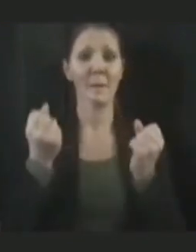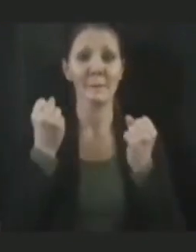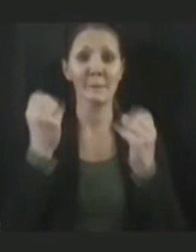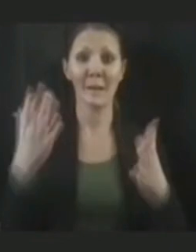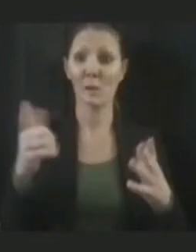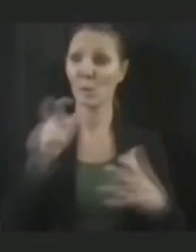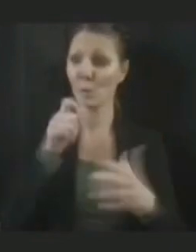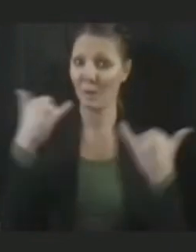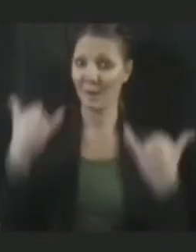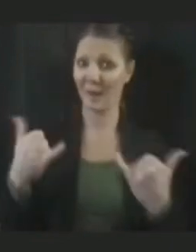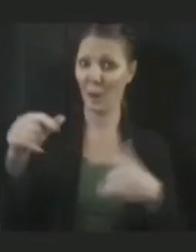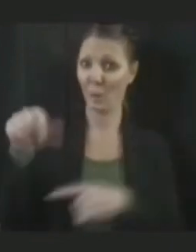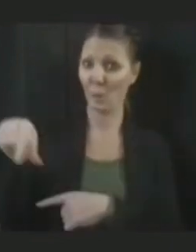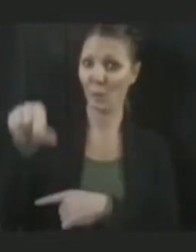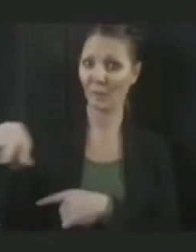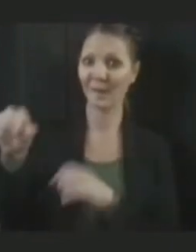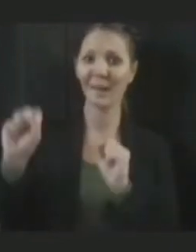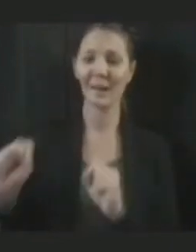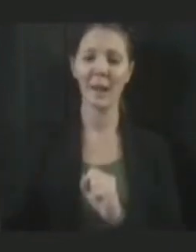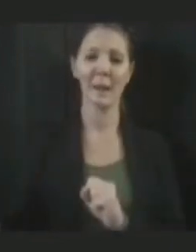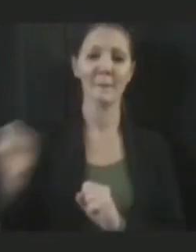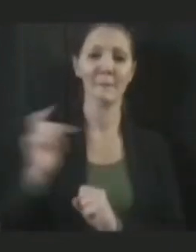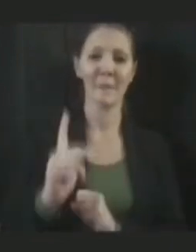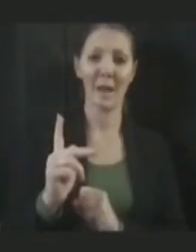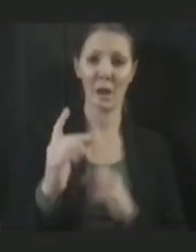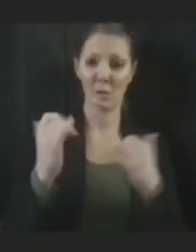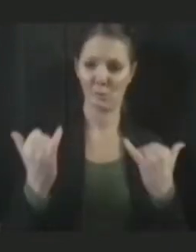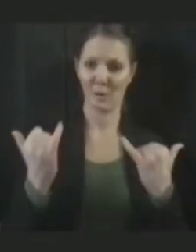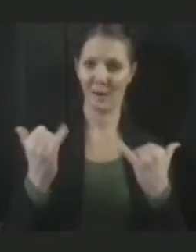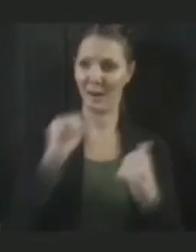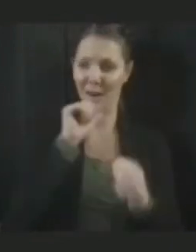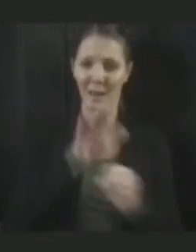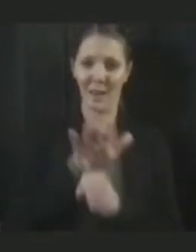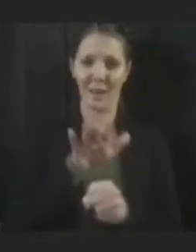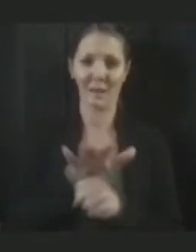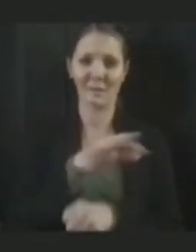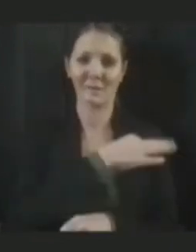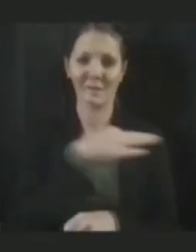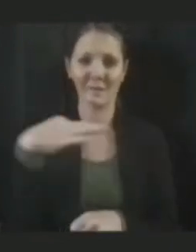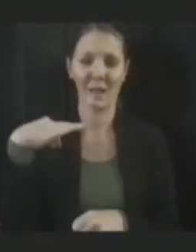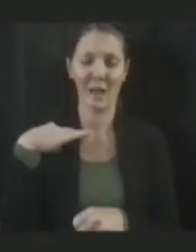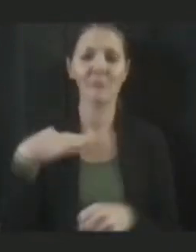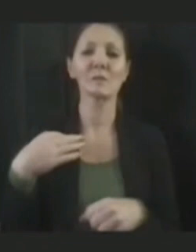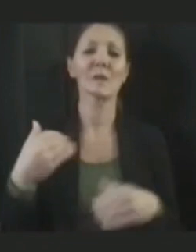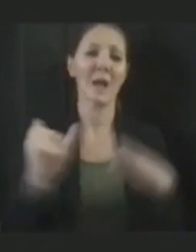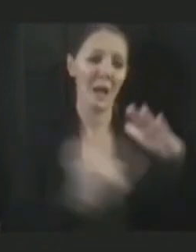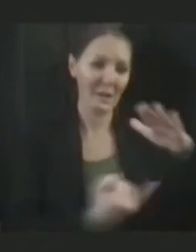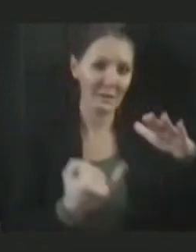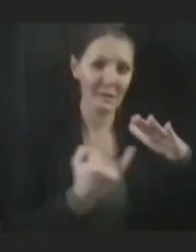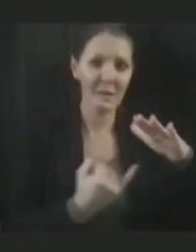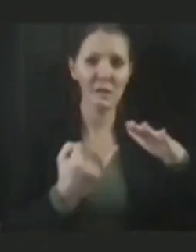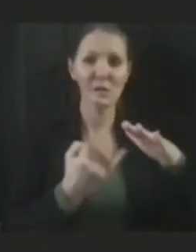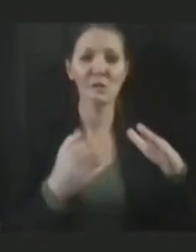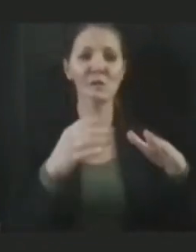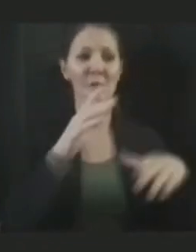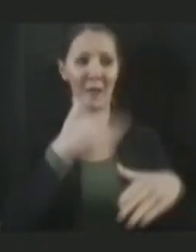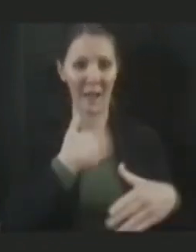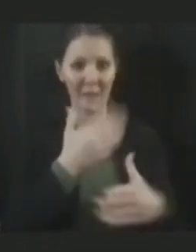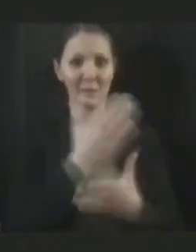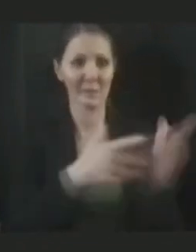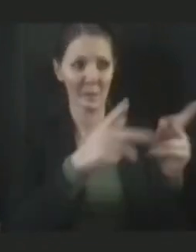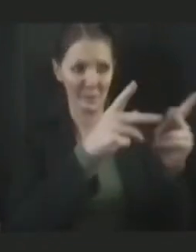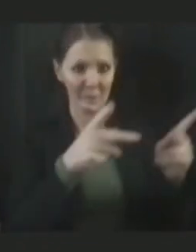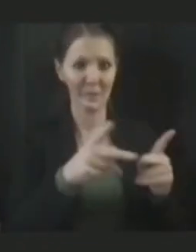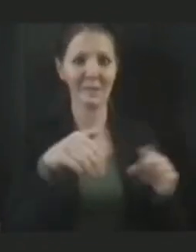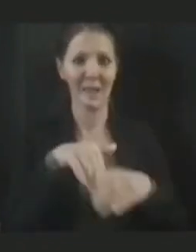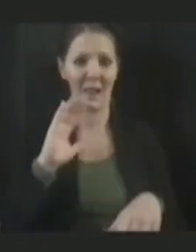quarantine will be able to get back. We're sort of limited in terms of personnel. We do have isolation and wings in the section or existing nursing homes.